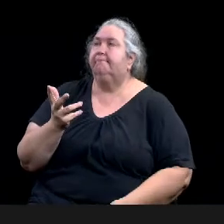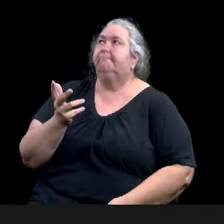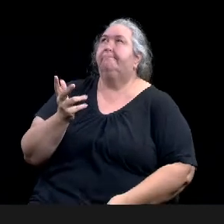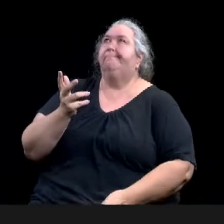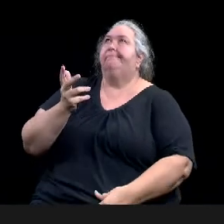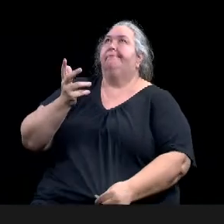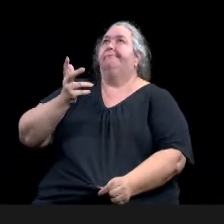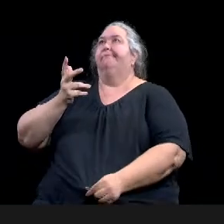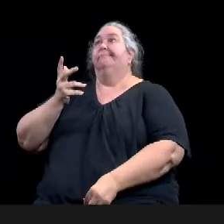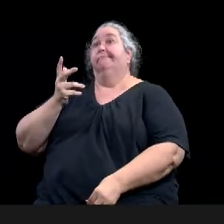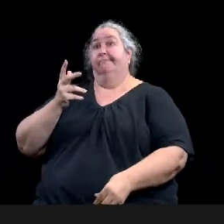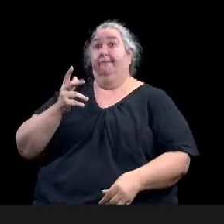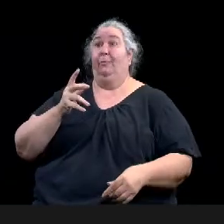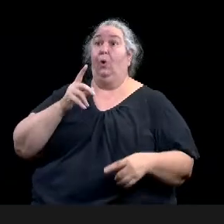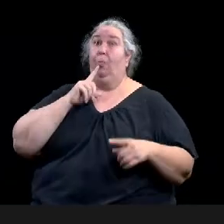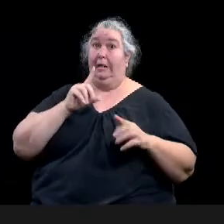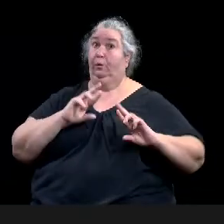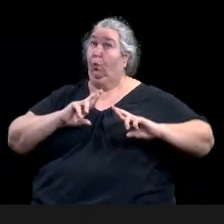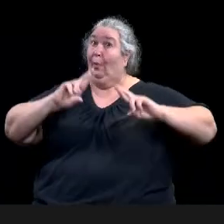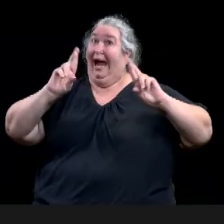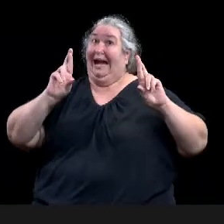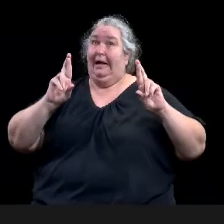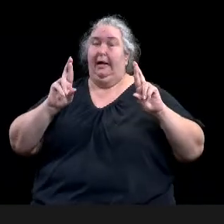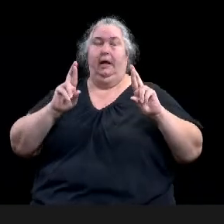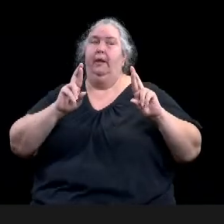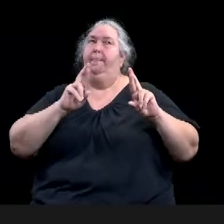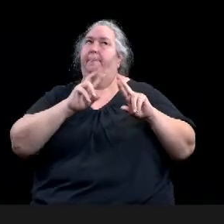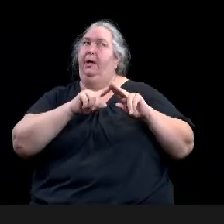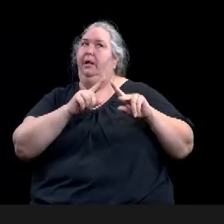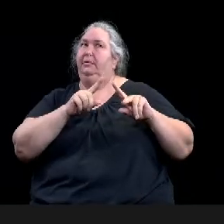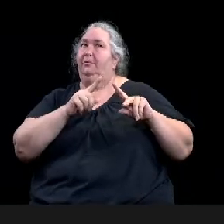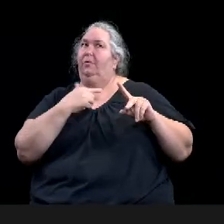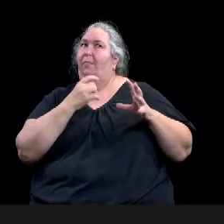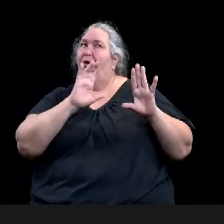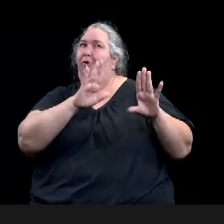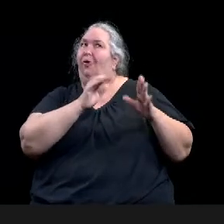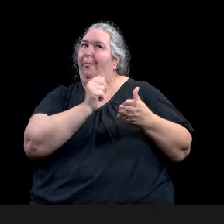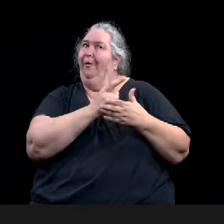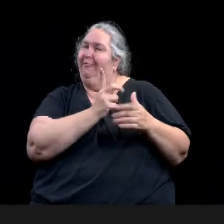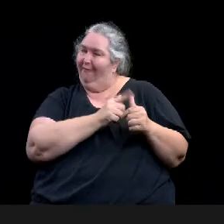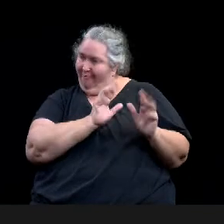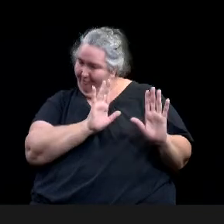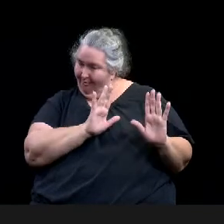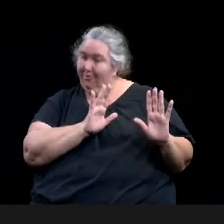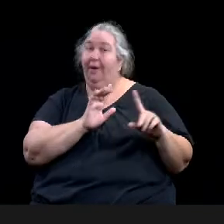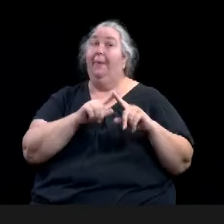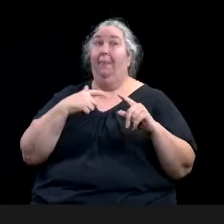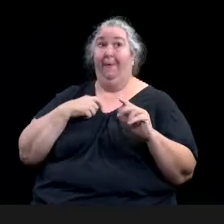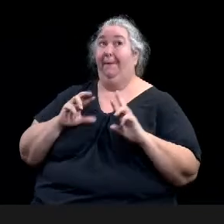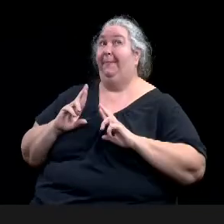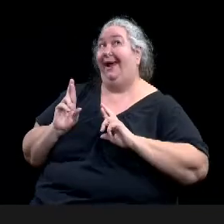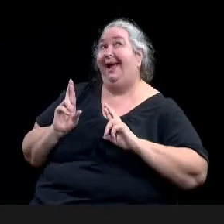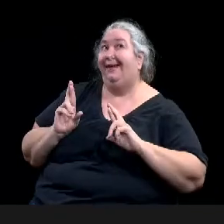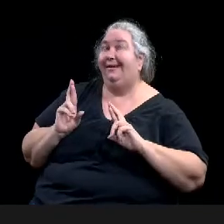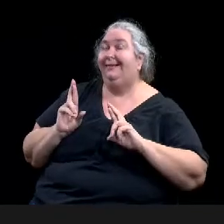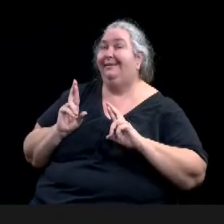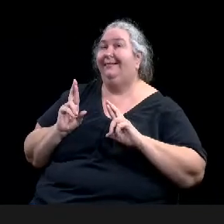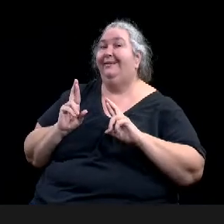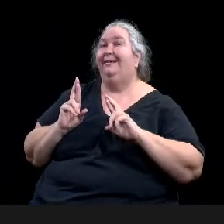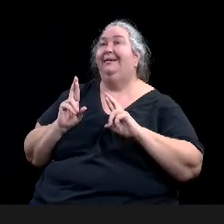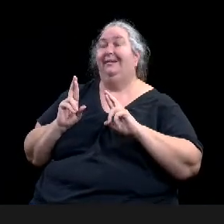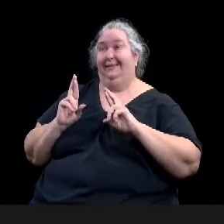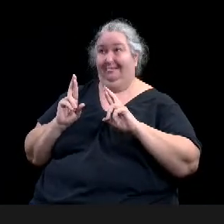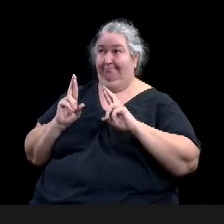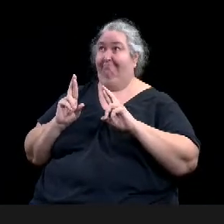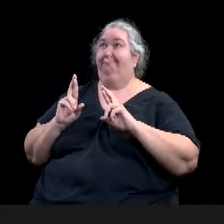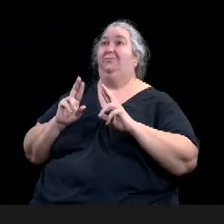to go. We have the ability to go live tomorrow on the webpage with application information. We have tentatively already scheduled,